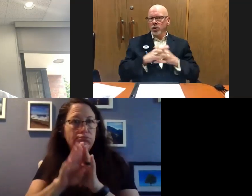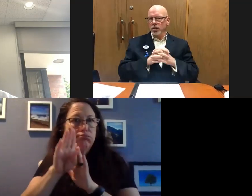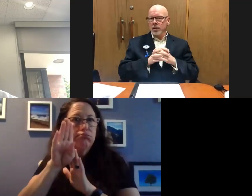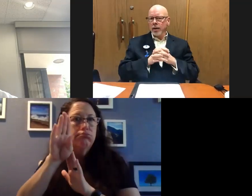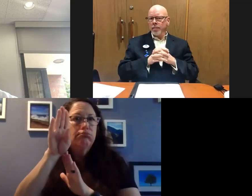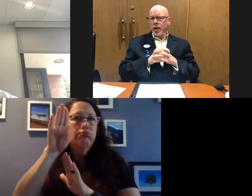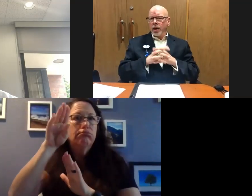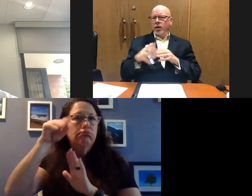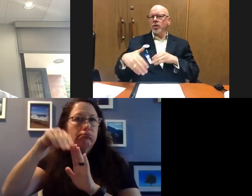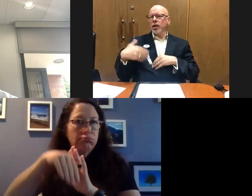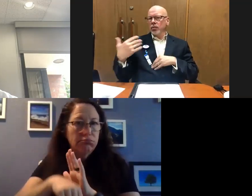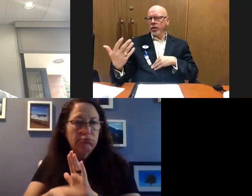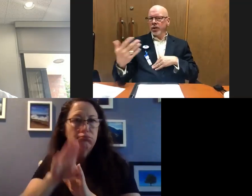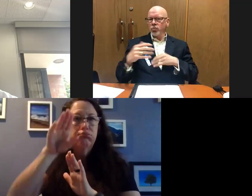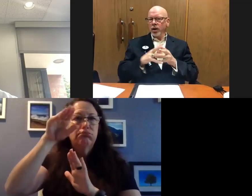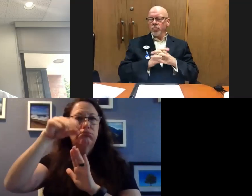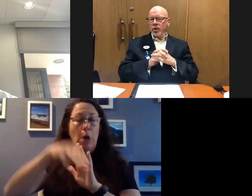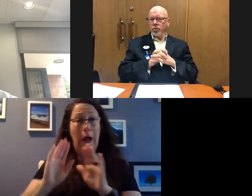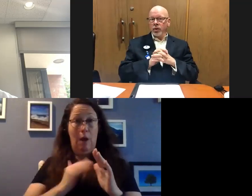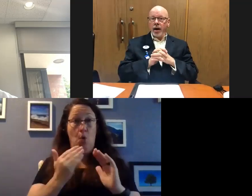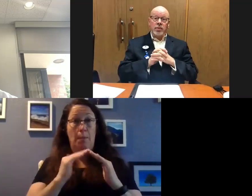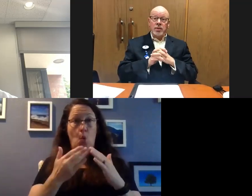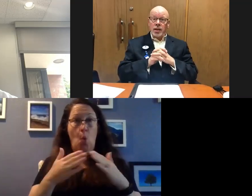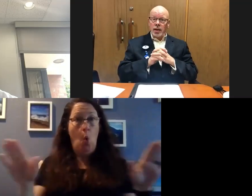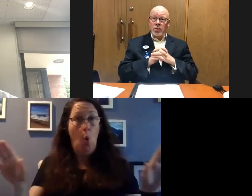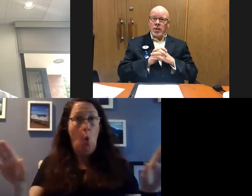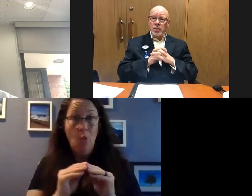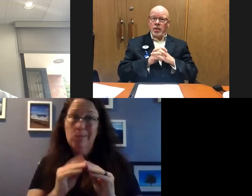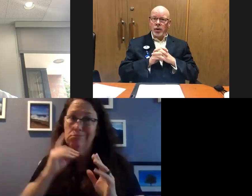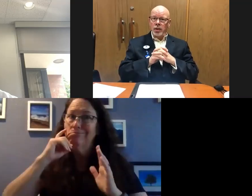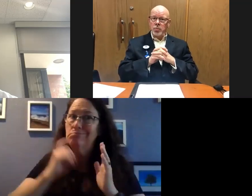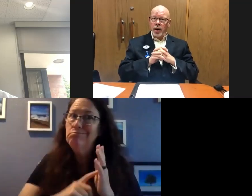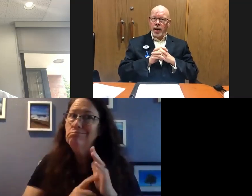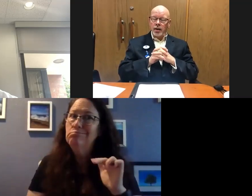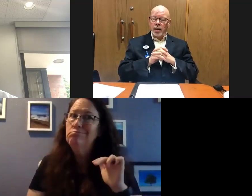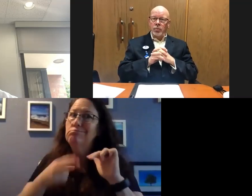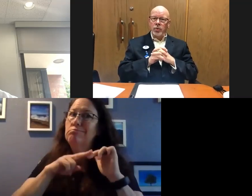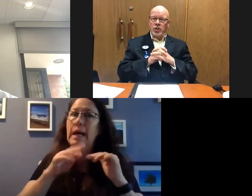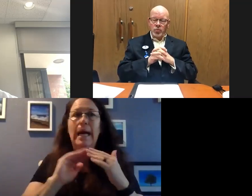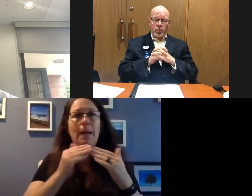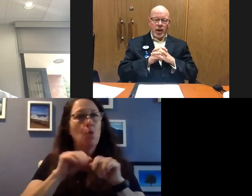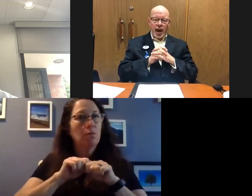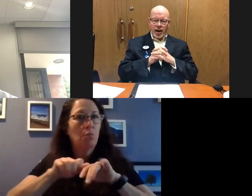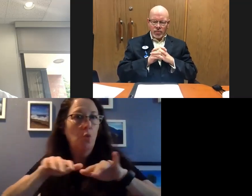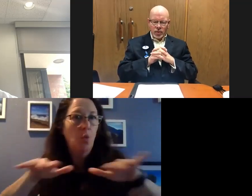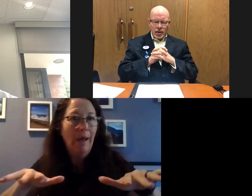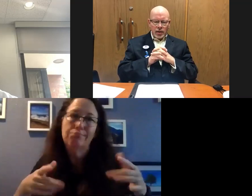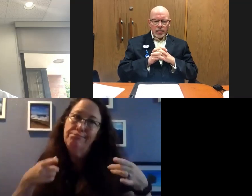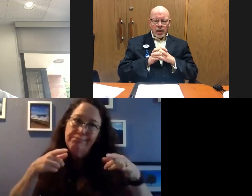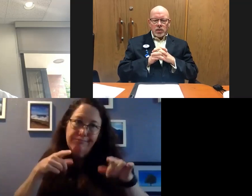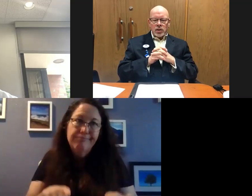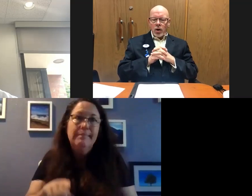reemerges. And we know as our communities reopen, we're bound to see an increase in community spread, which is what we have.